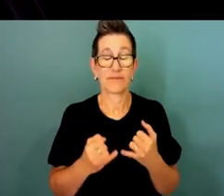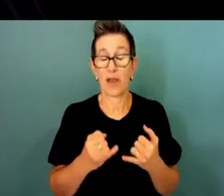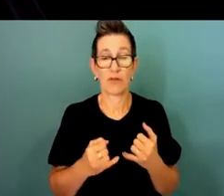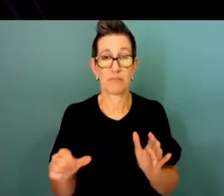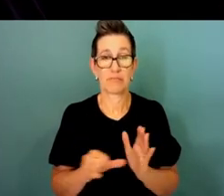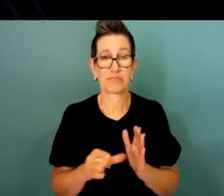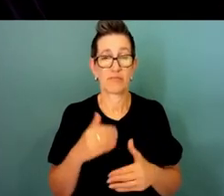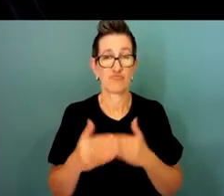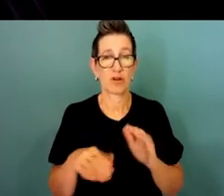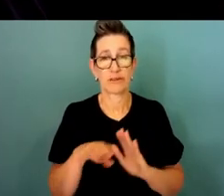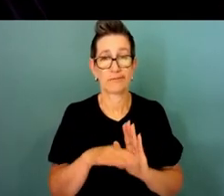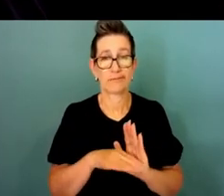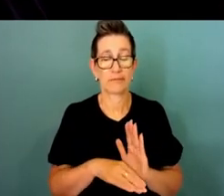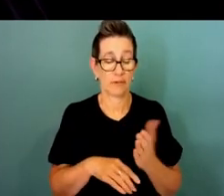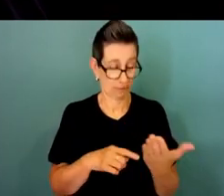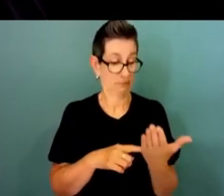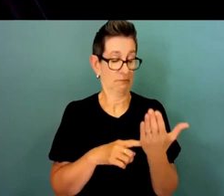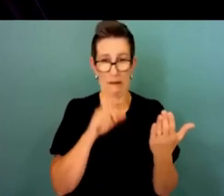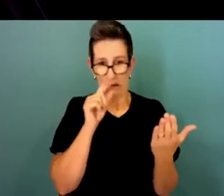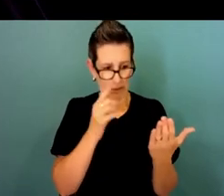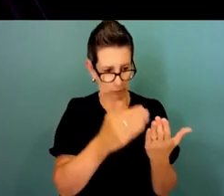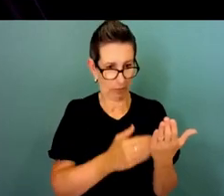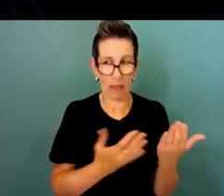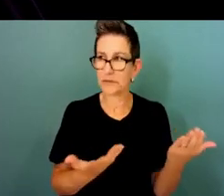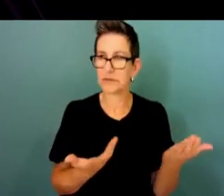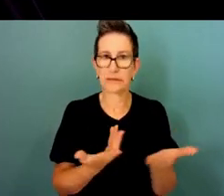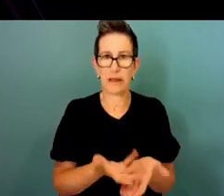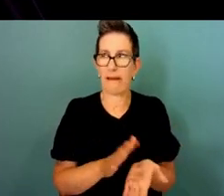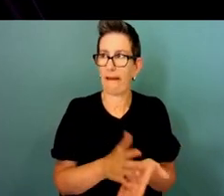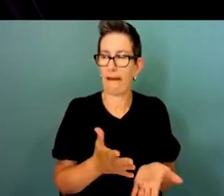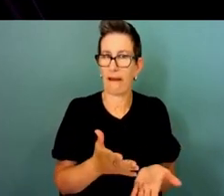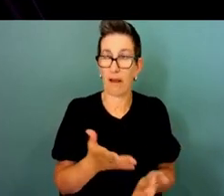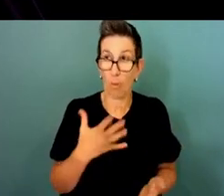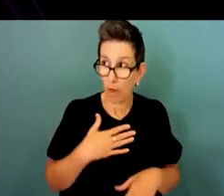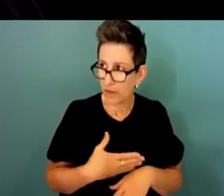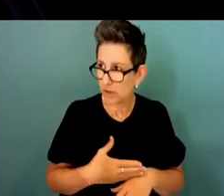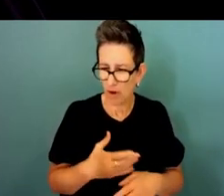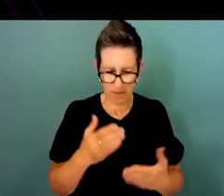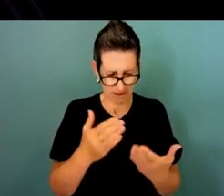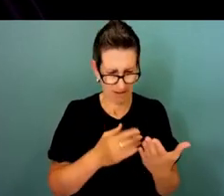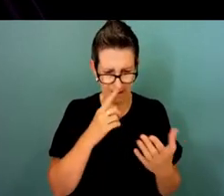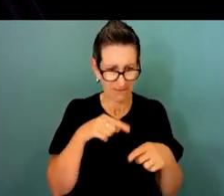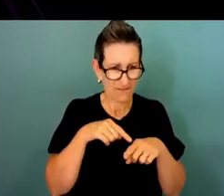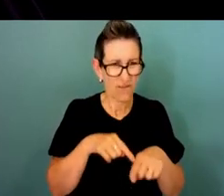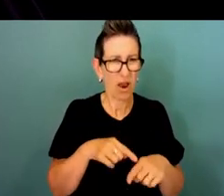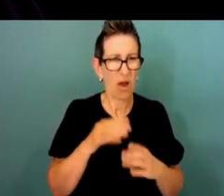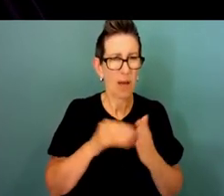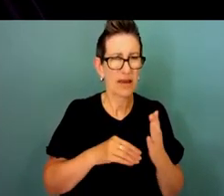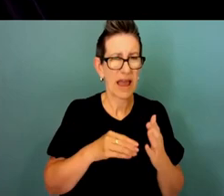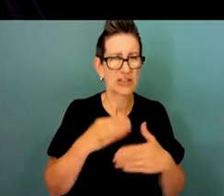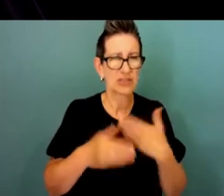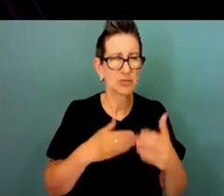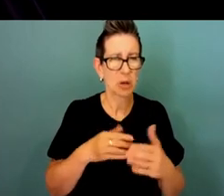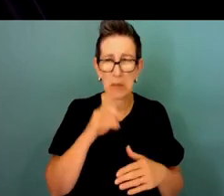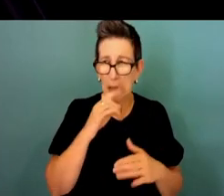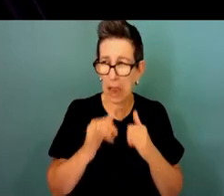might give you a job at the end of that and I think we've got to really look at what's the real skills we need here and value the different